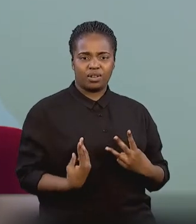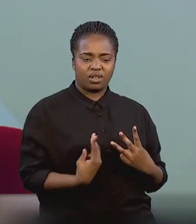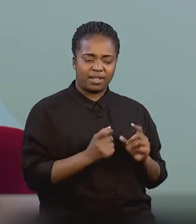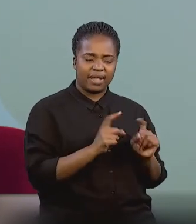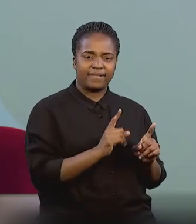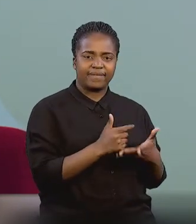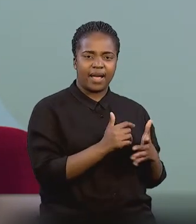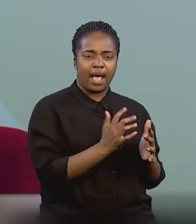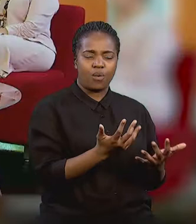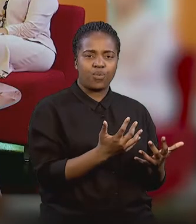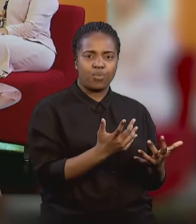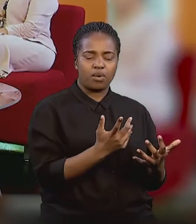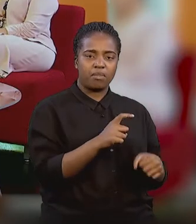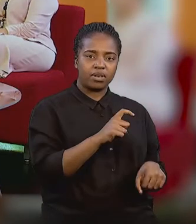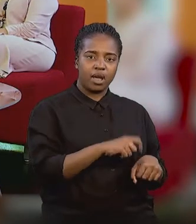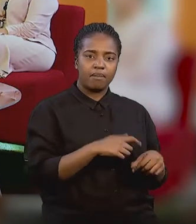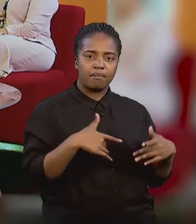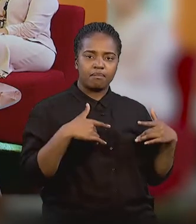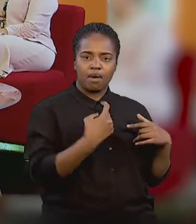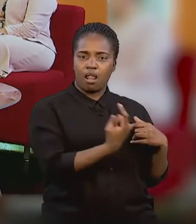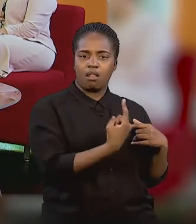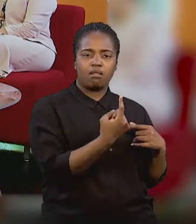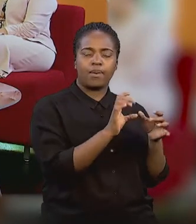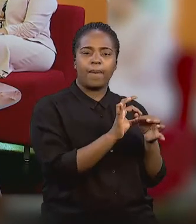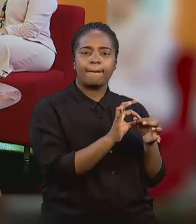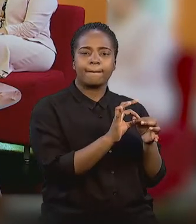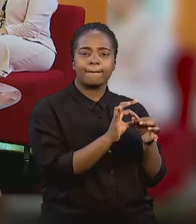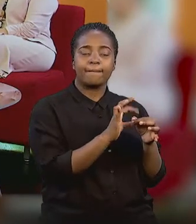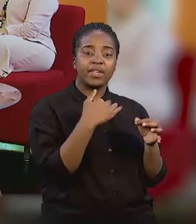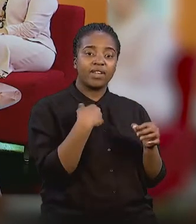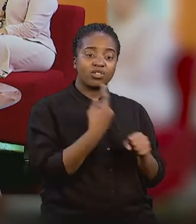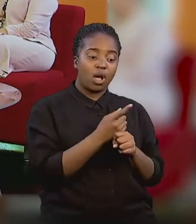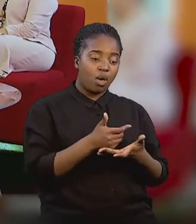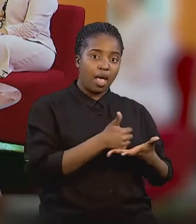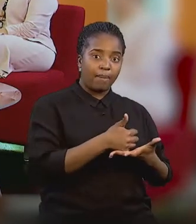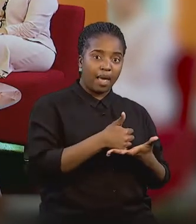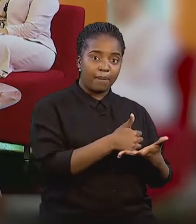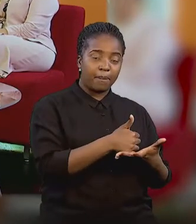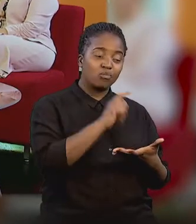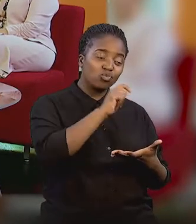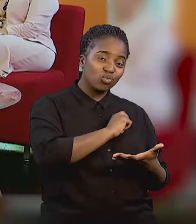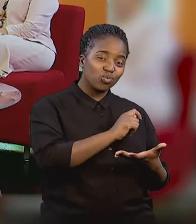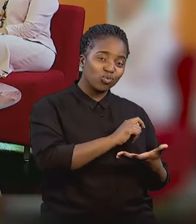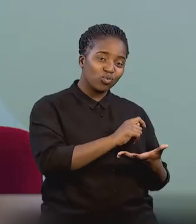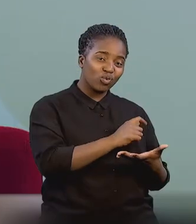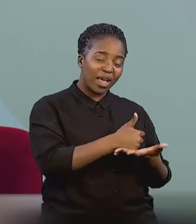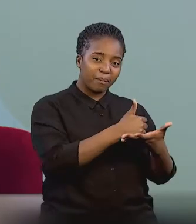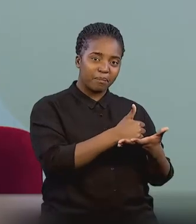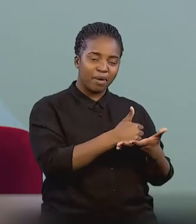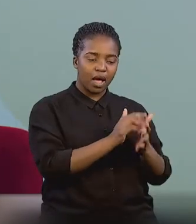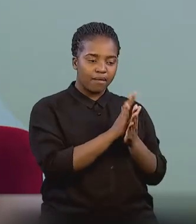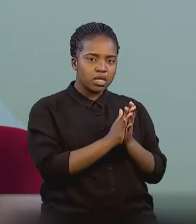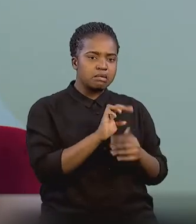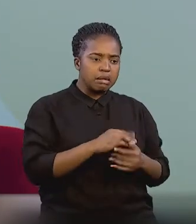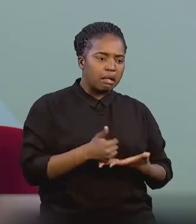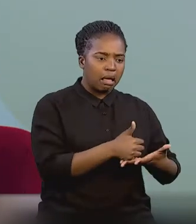So there would be times where he would be by himself. And helping him is not helping him. Assisting